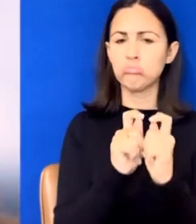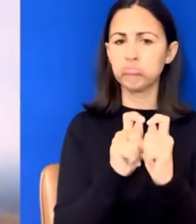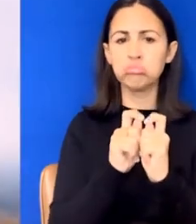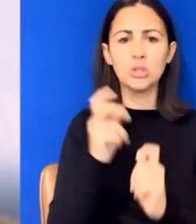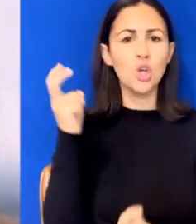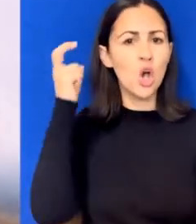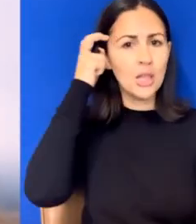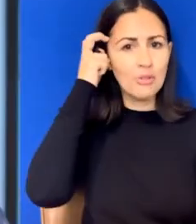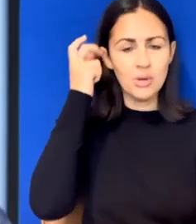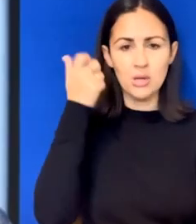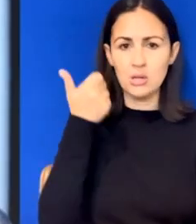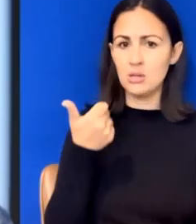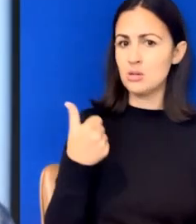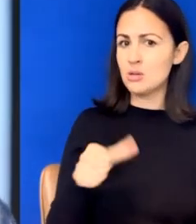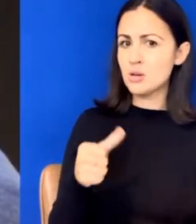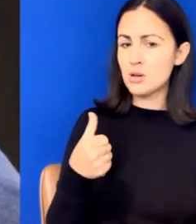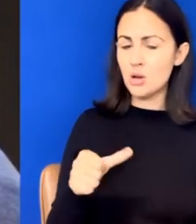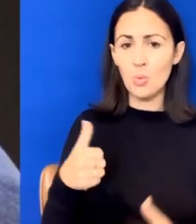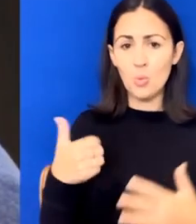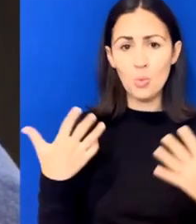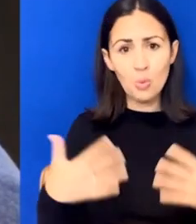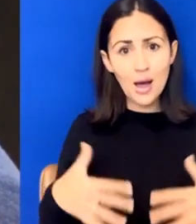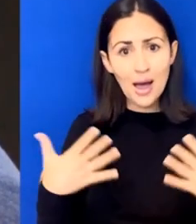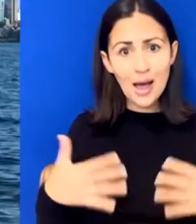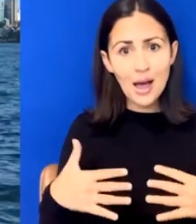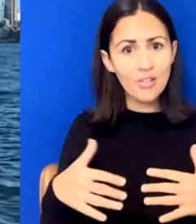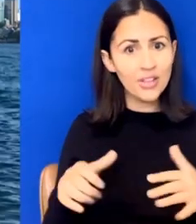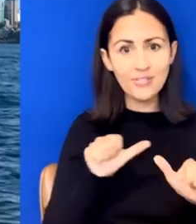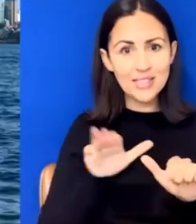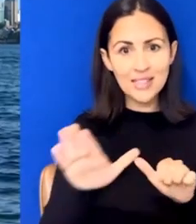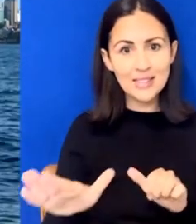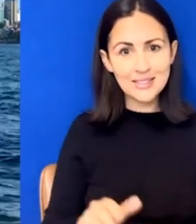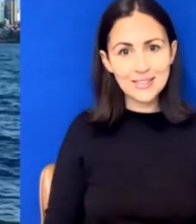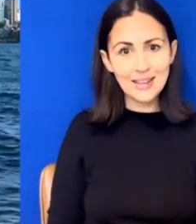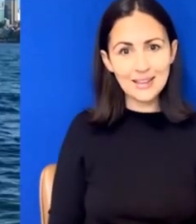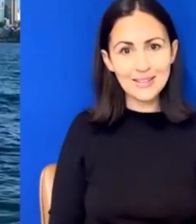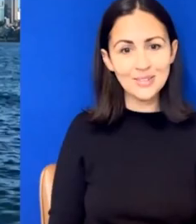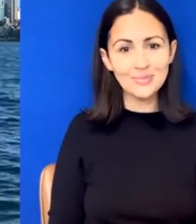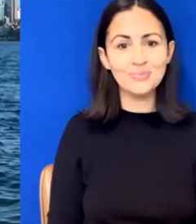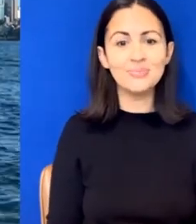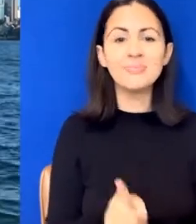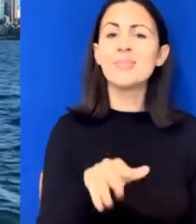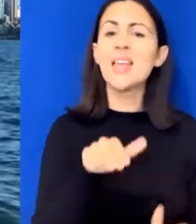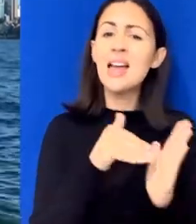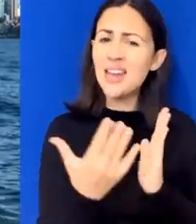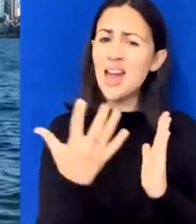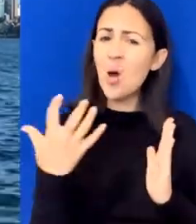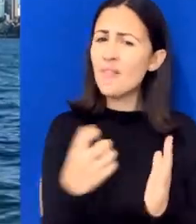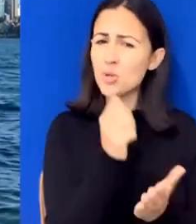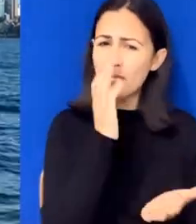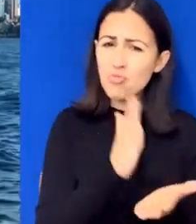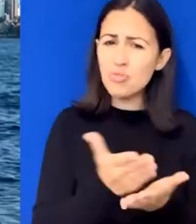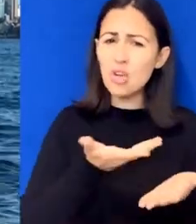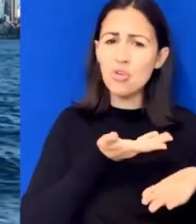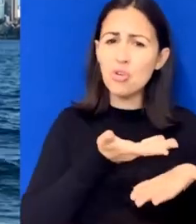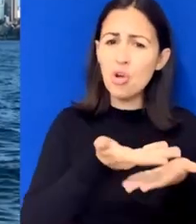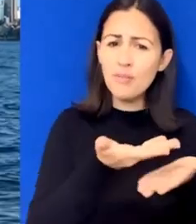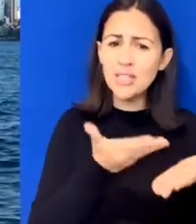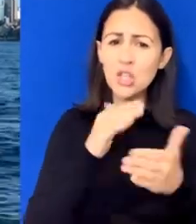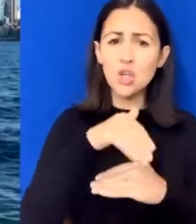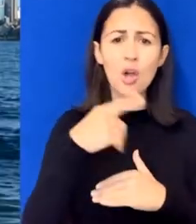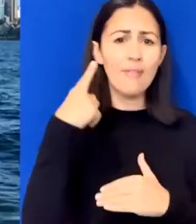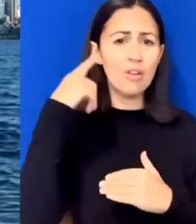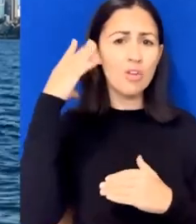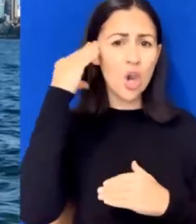really opening up a new era. Let's have a true conversation about hearing loss